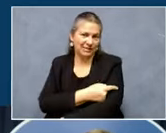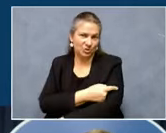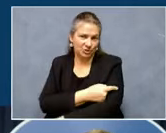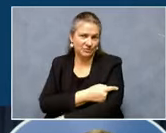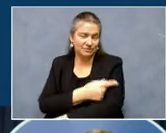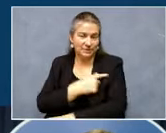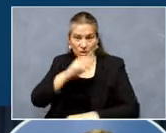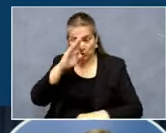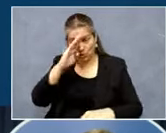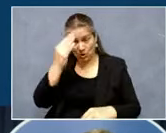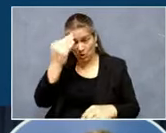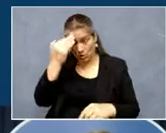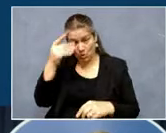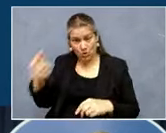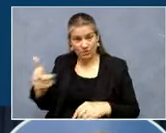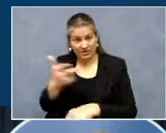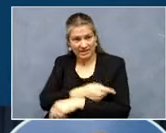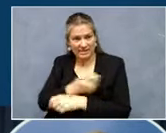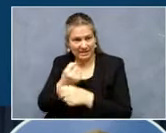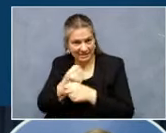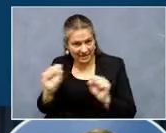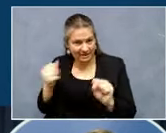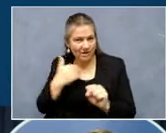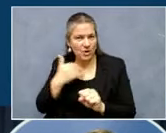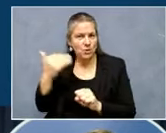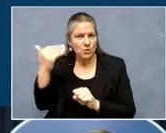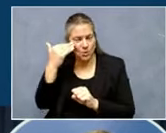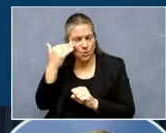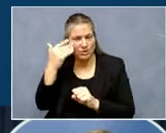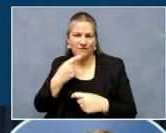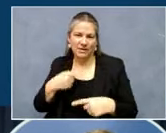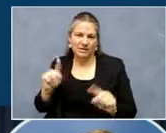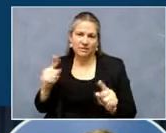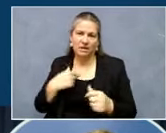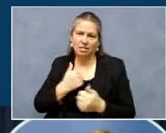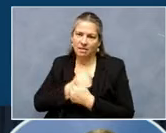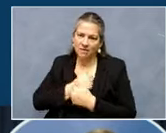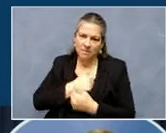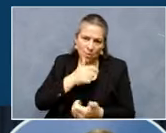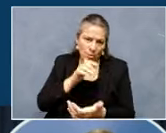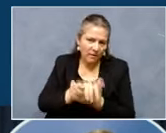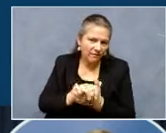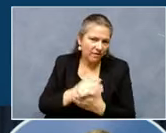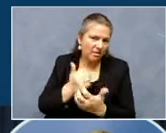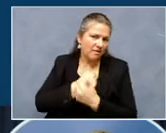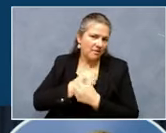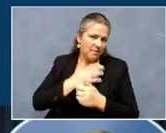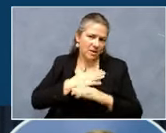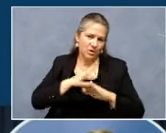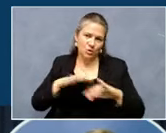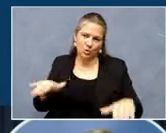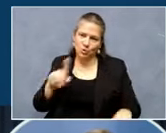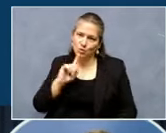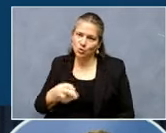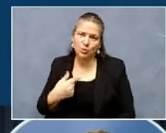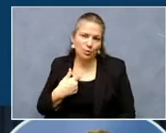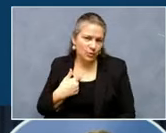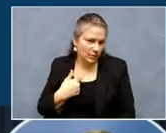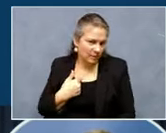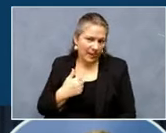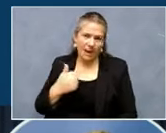safe. I know they're effective. I love my wife. I love my kids more than anything, more than this job.